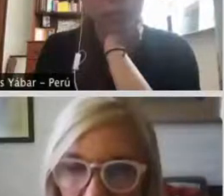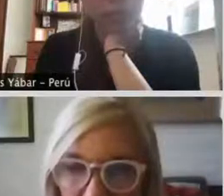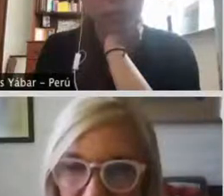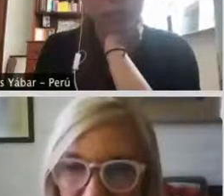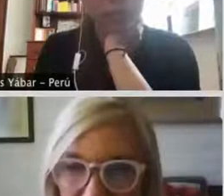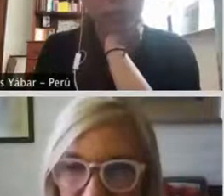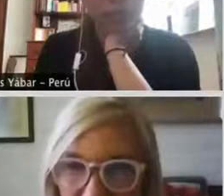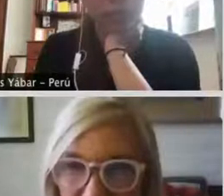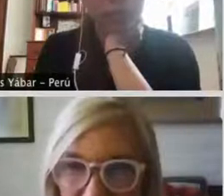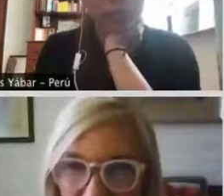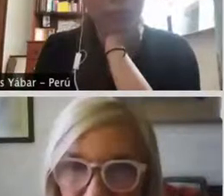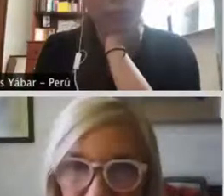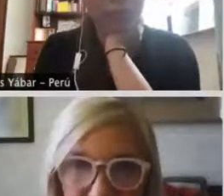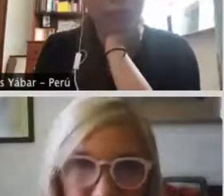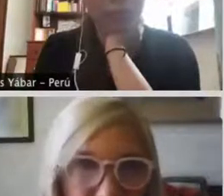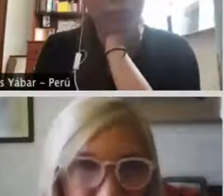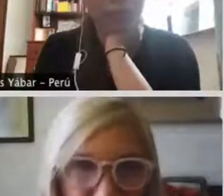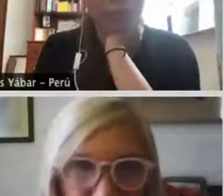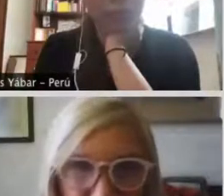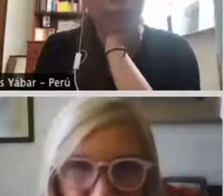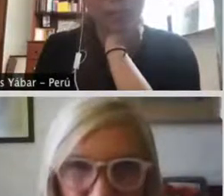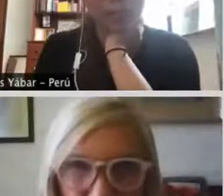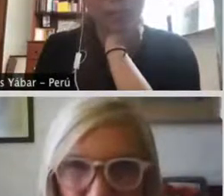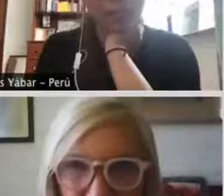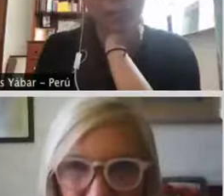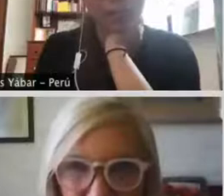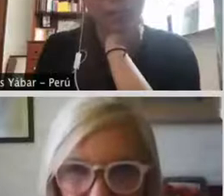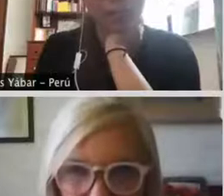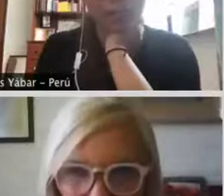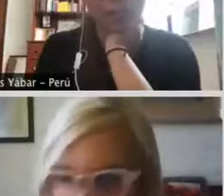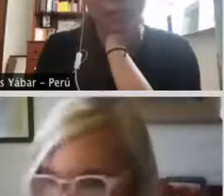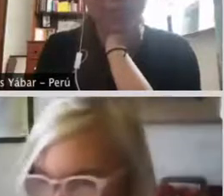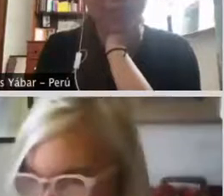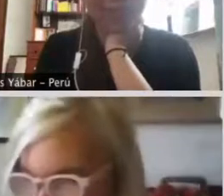Okay. What's going to be next?